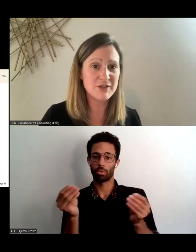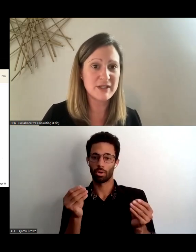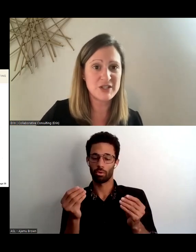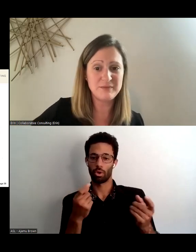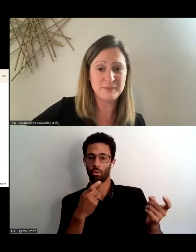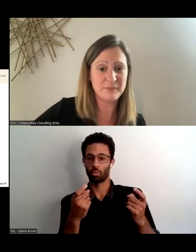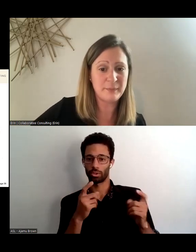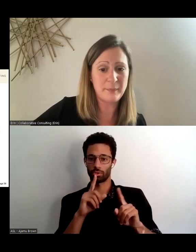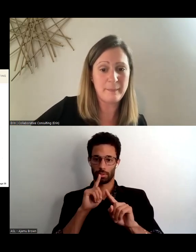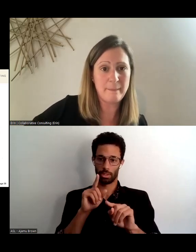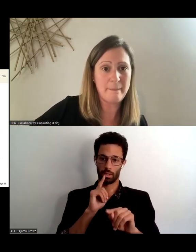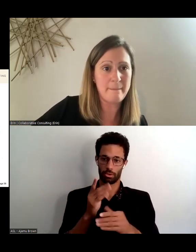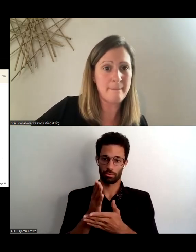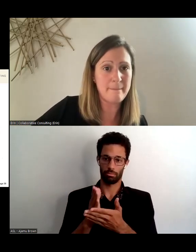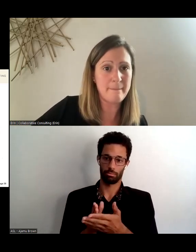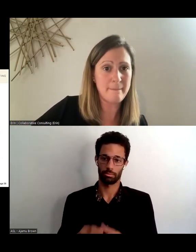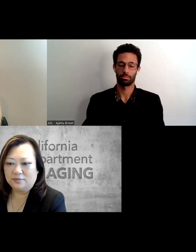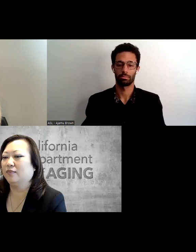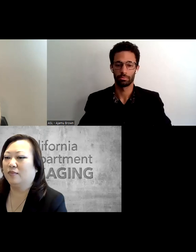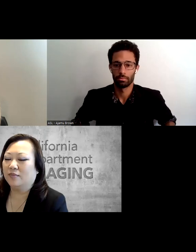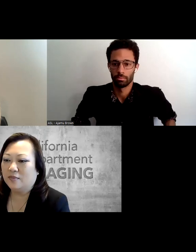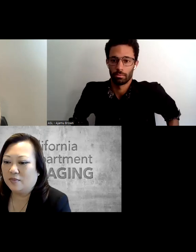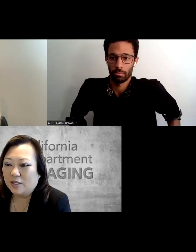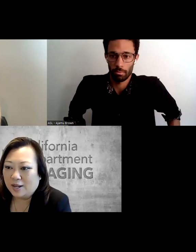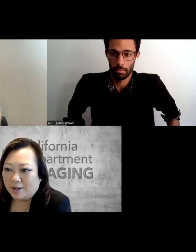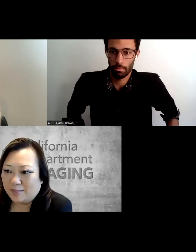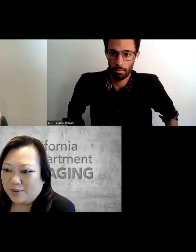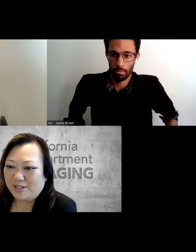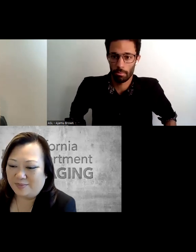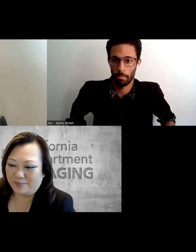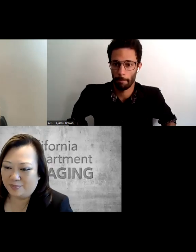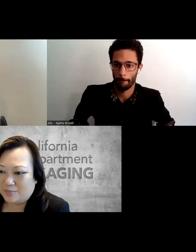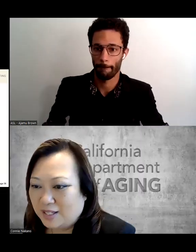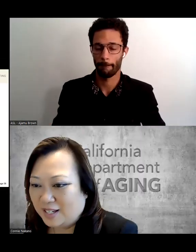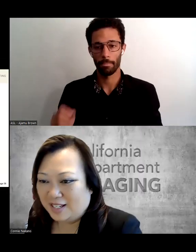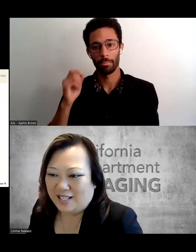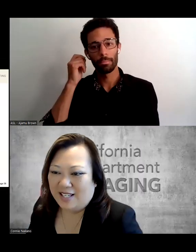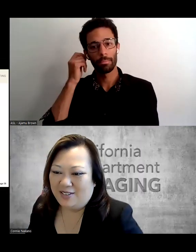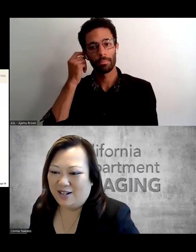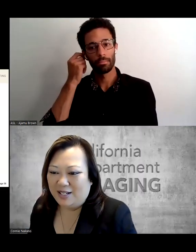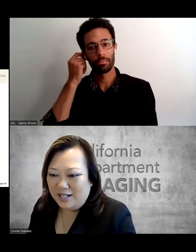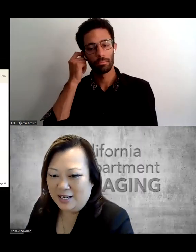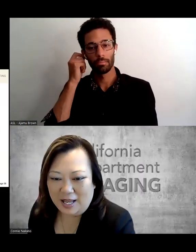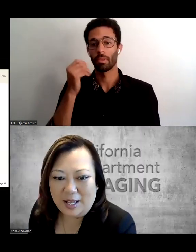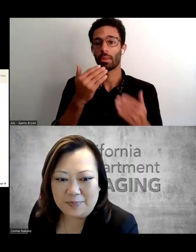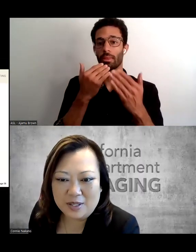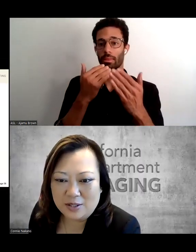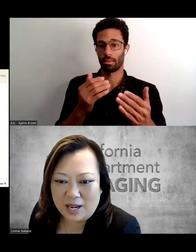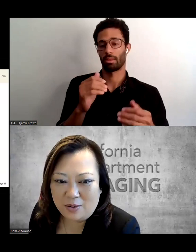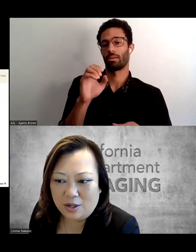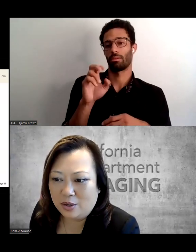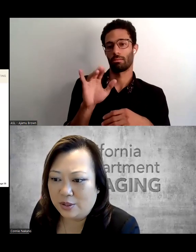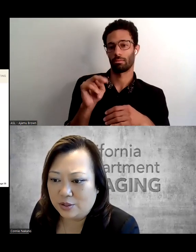and answer session great thank you aaron um